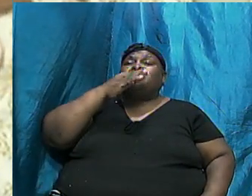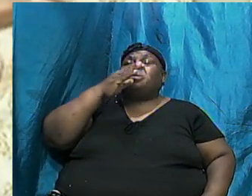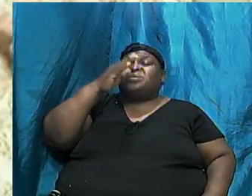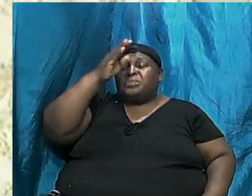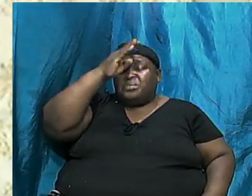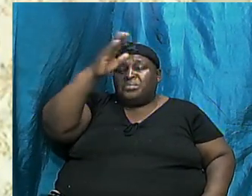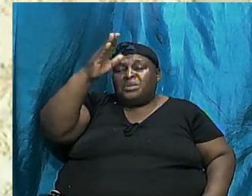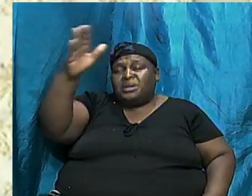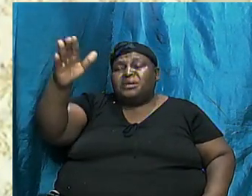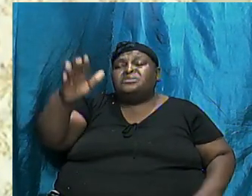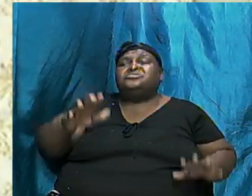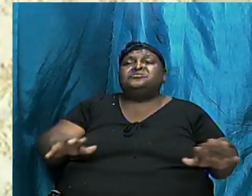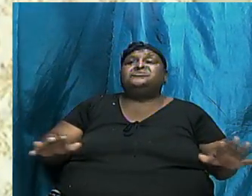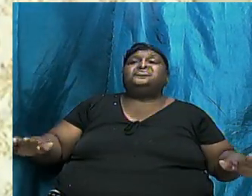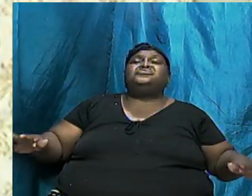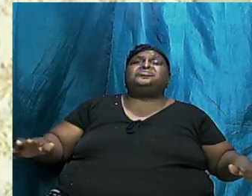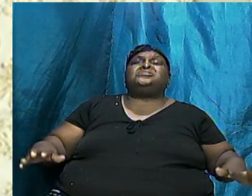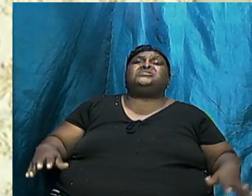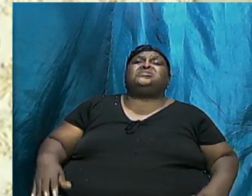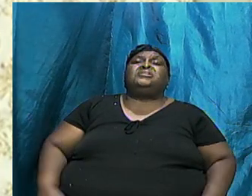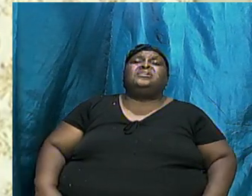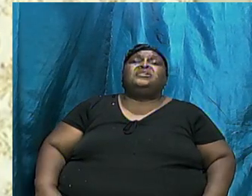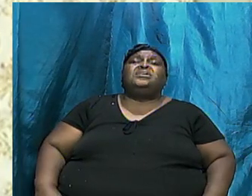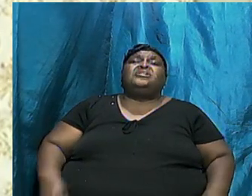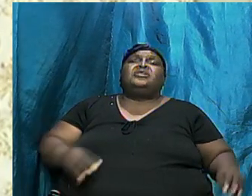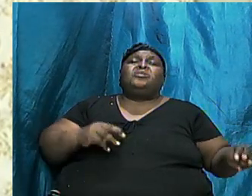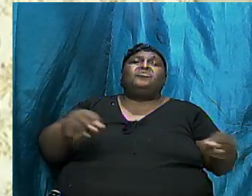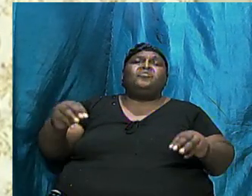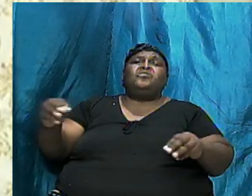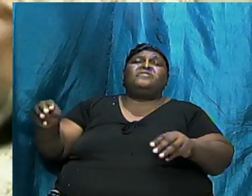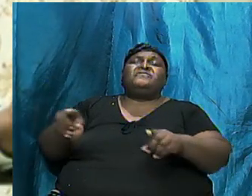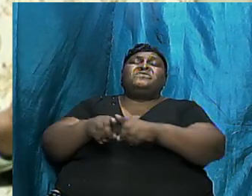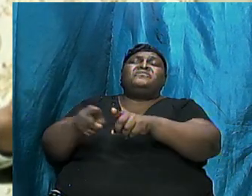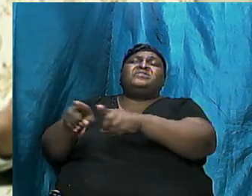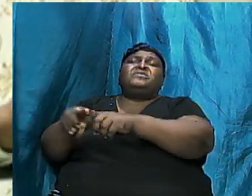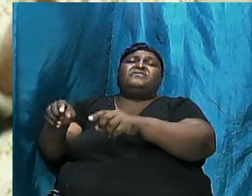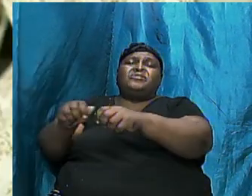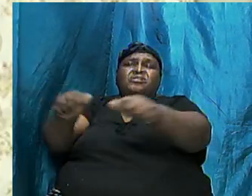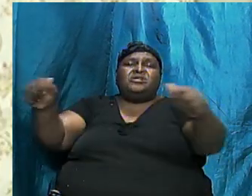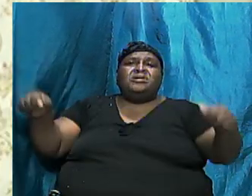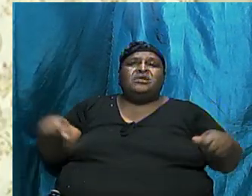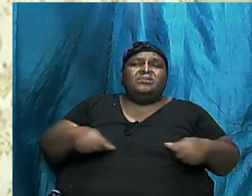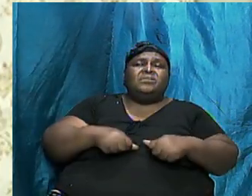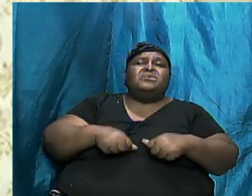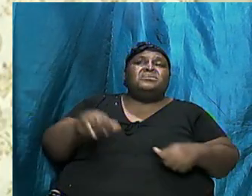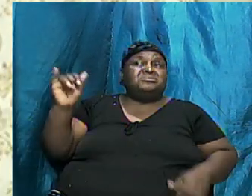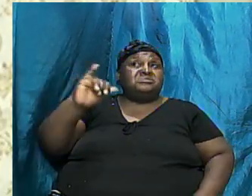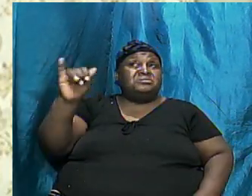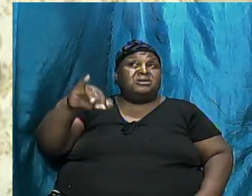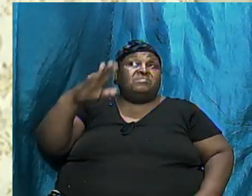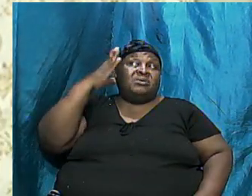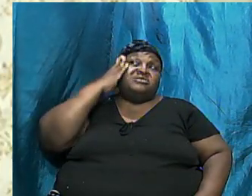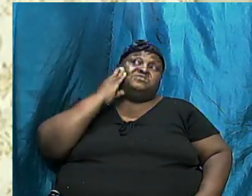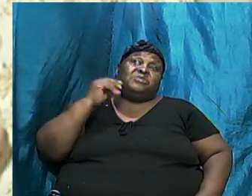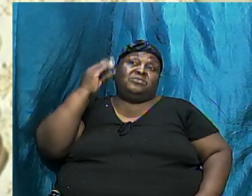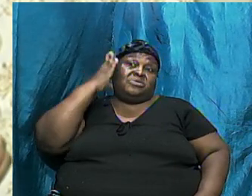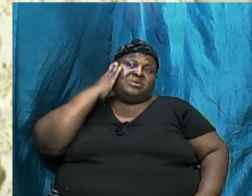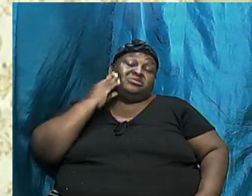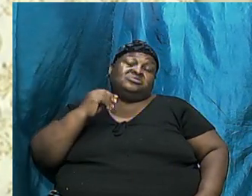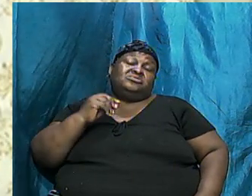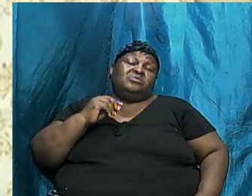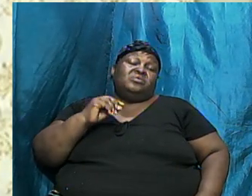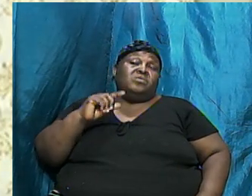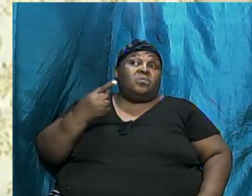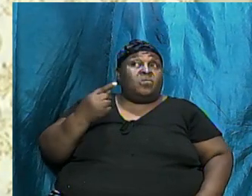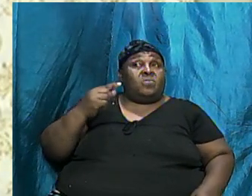Areas They Would Have Gone With The Same Experience That The Only Way You Could Explain